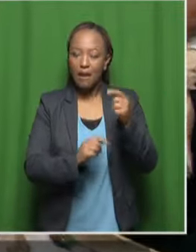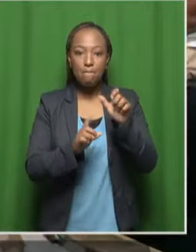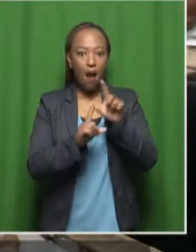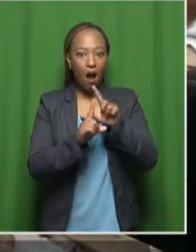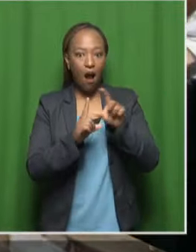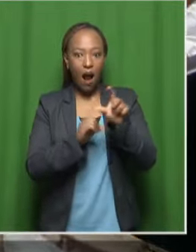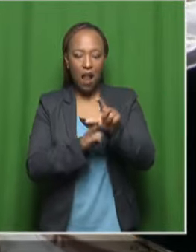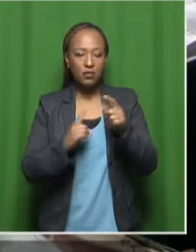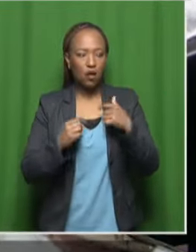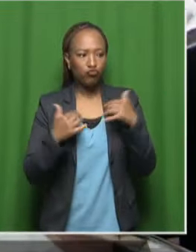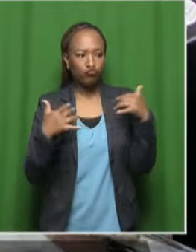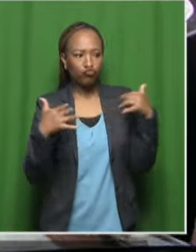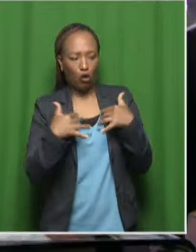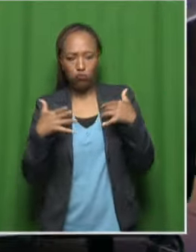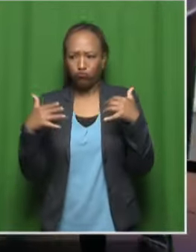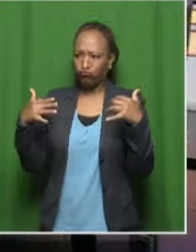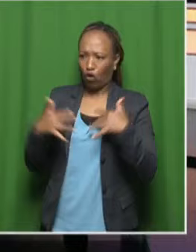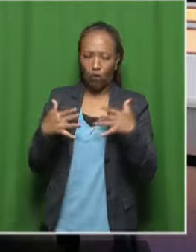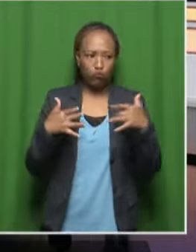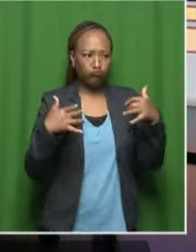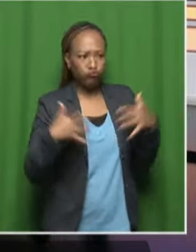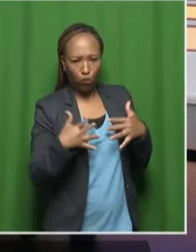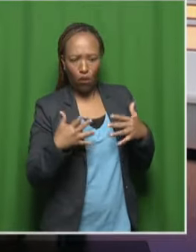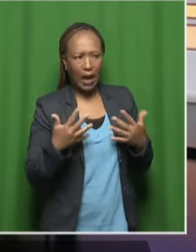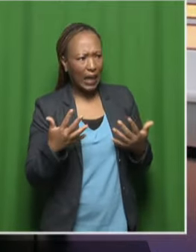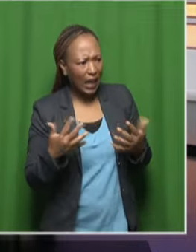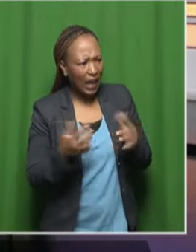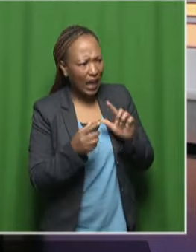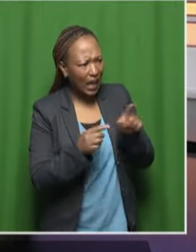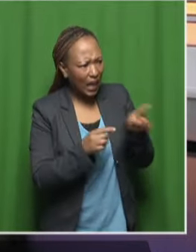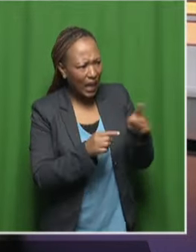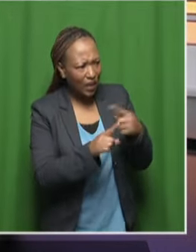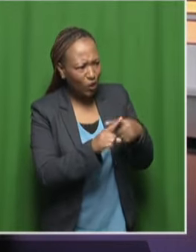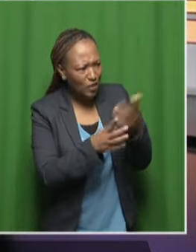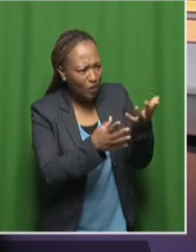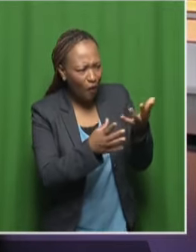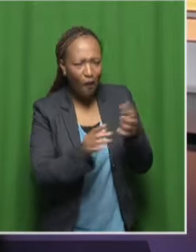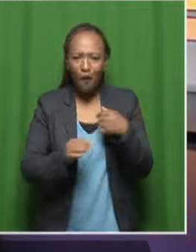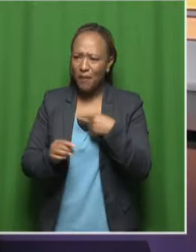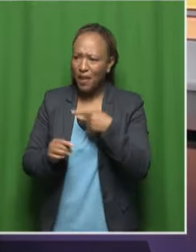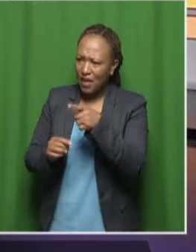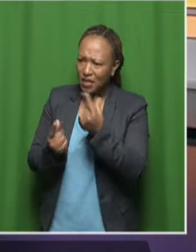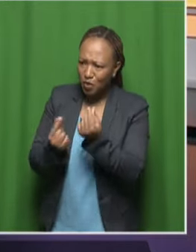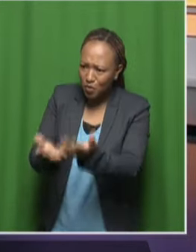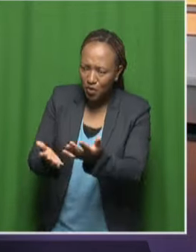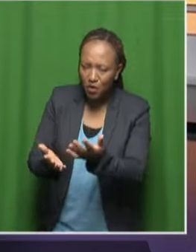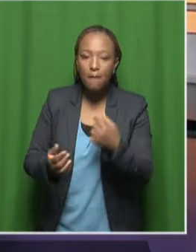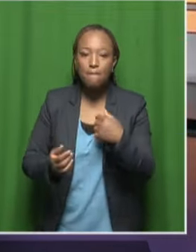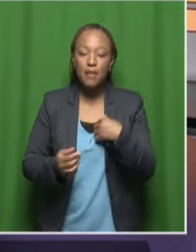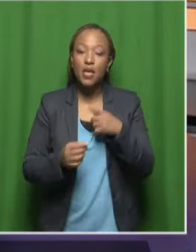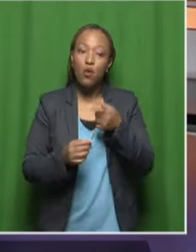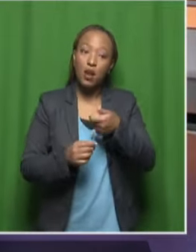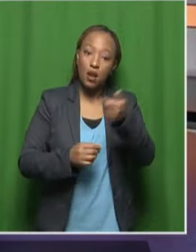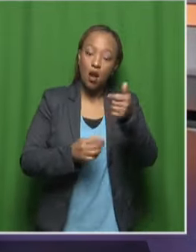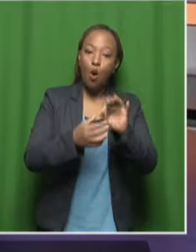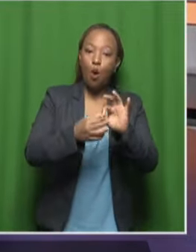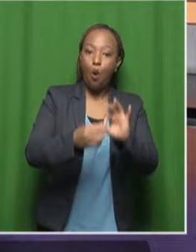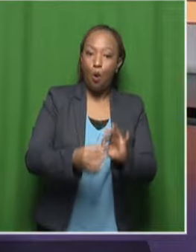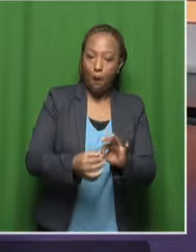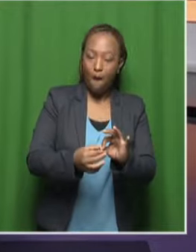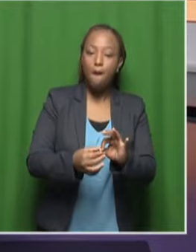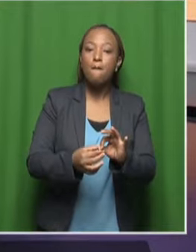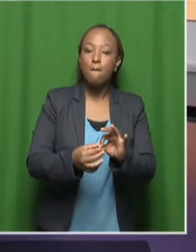our Christmas stories. Because I know that whenever I go home for Christmas and when we come back with my